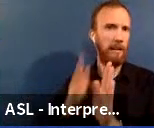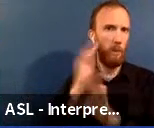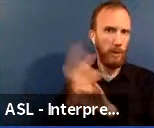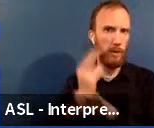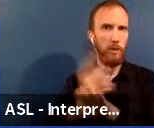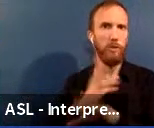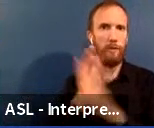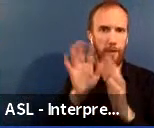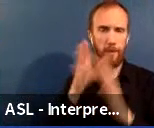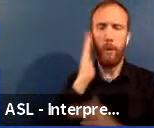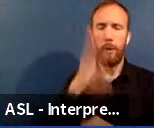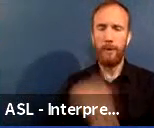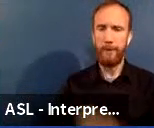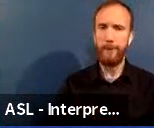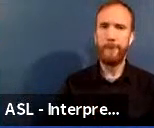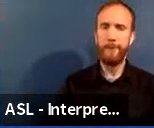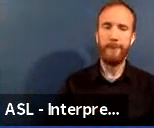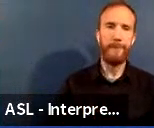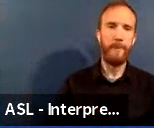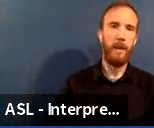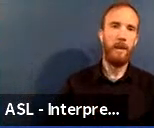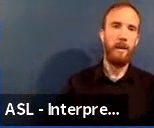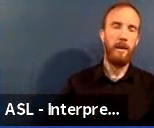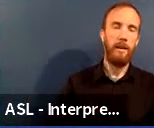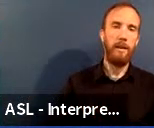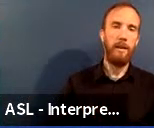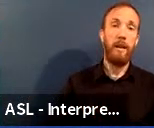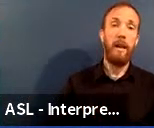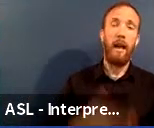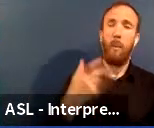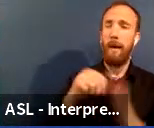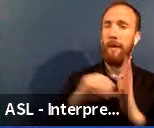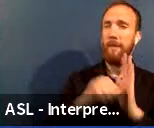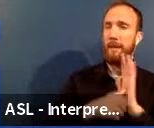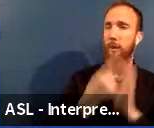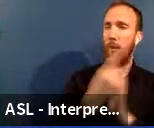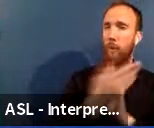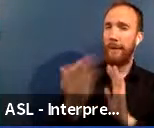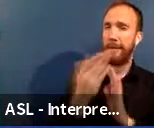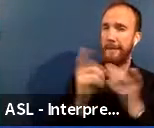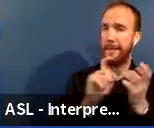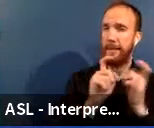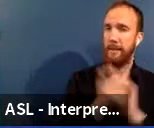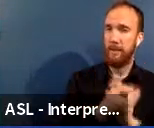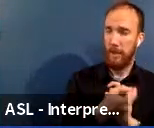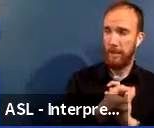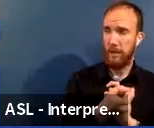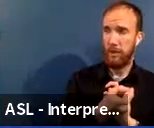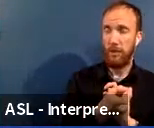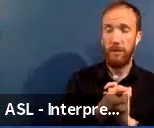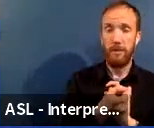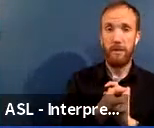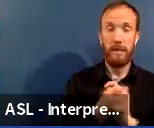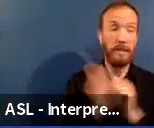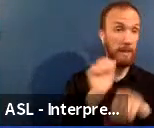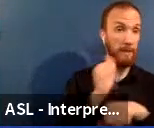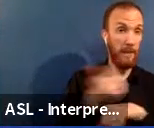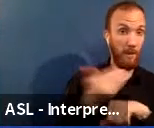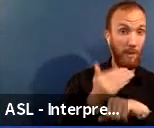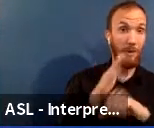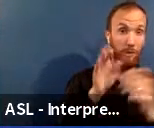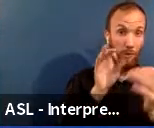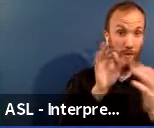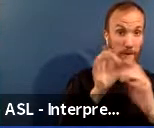feedback just to highlight one change that came as a result of the feedback that the community